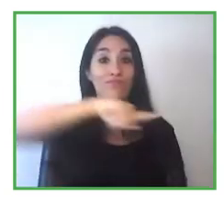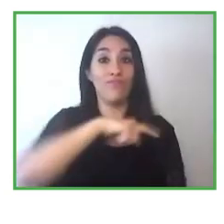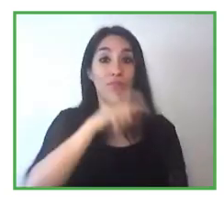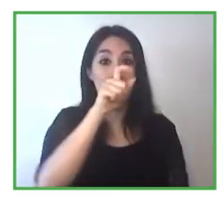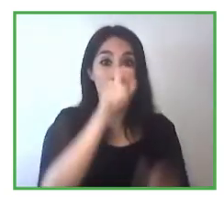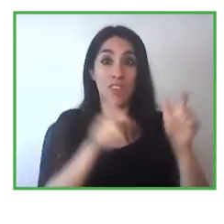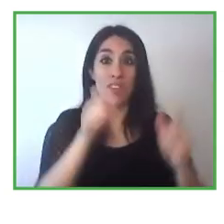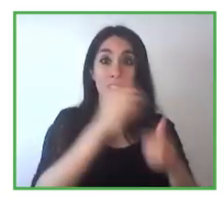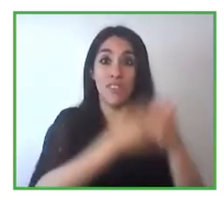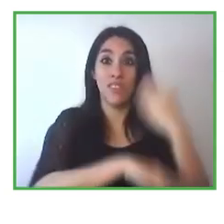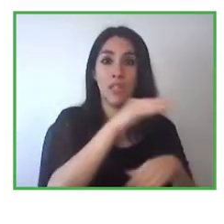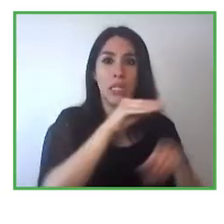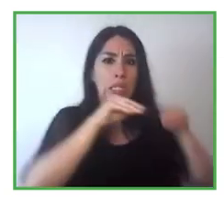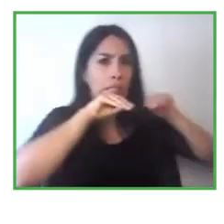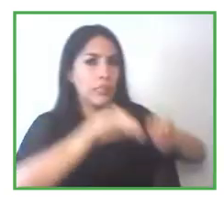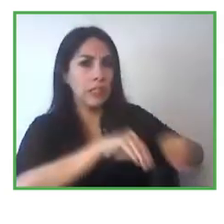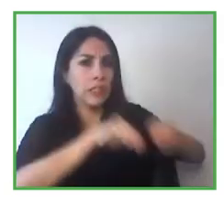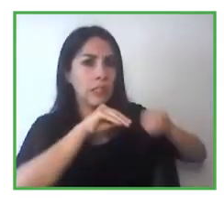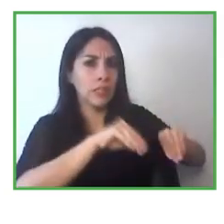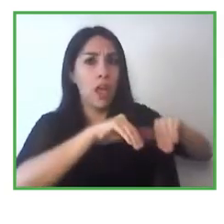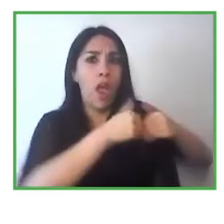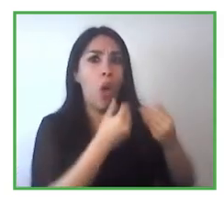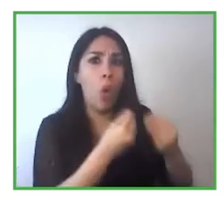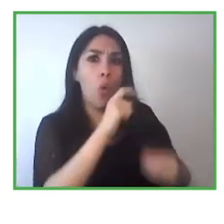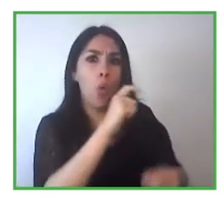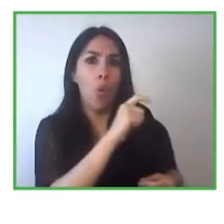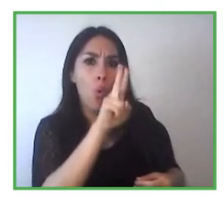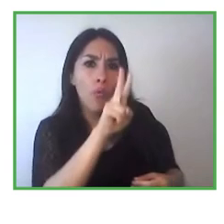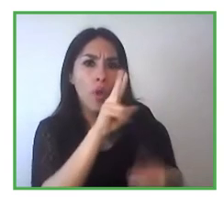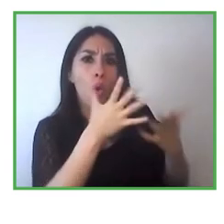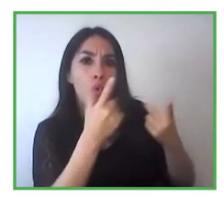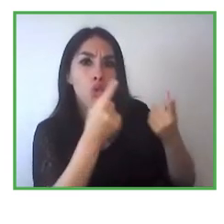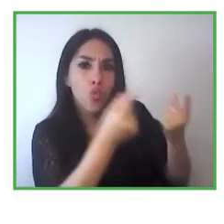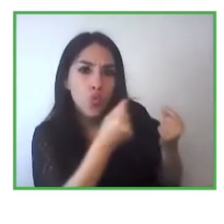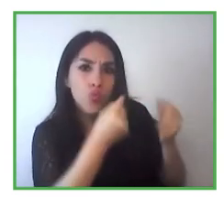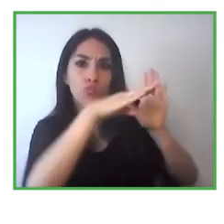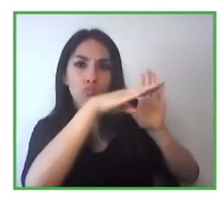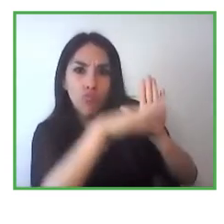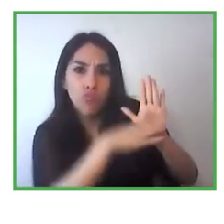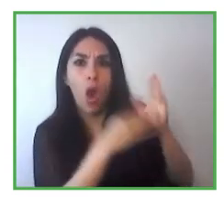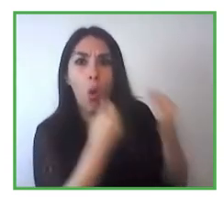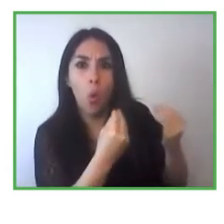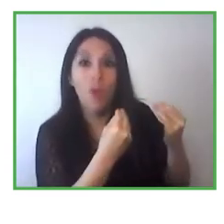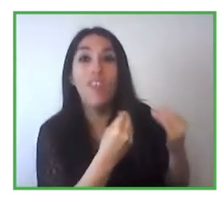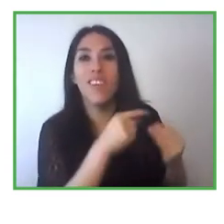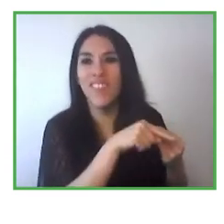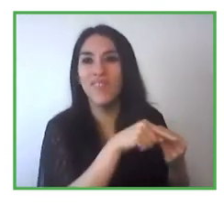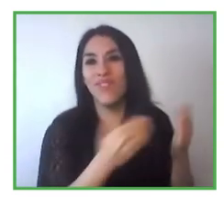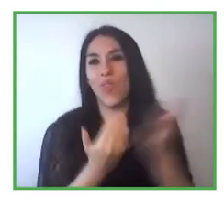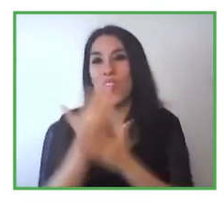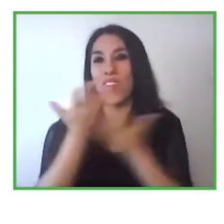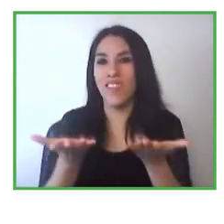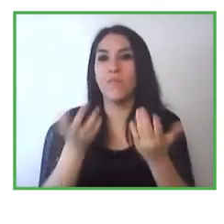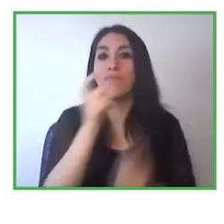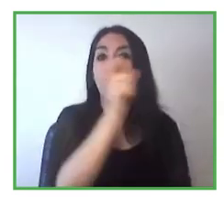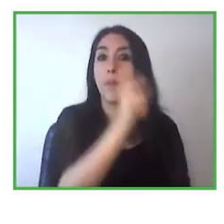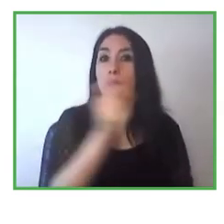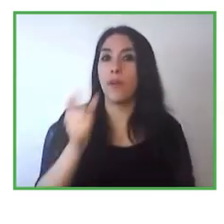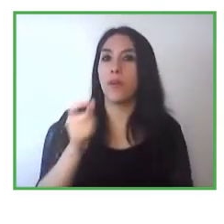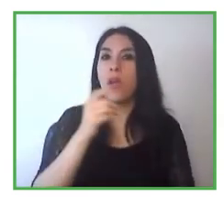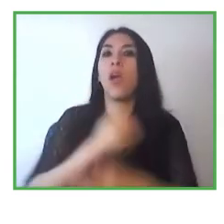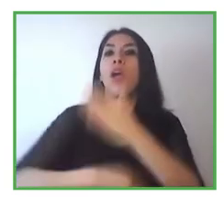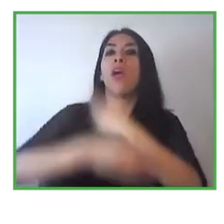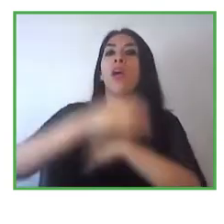this area this skills so we have asked the training centers that are part of the employee at a program to implement